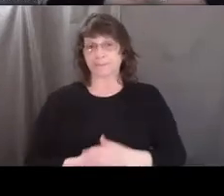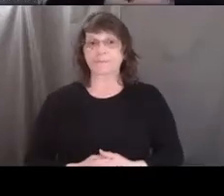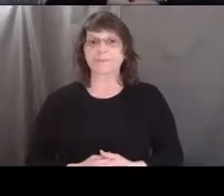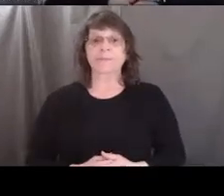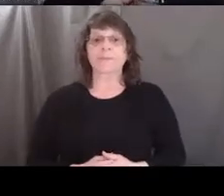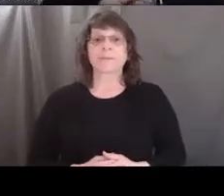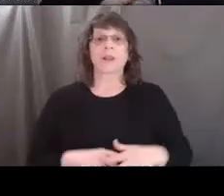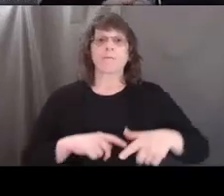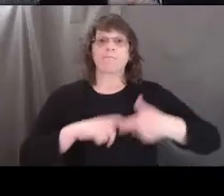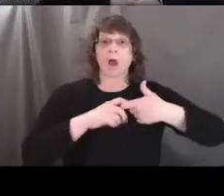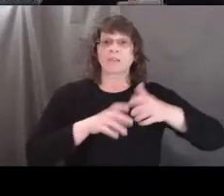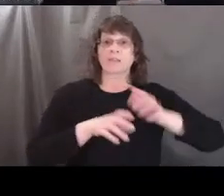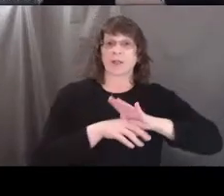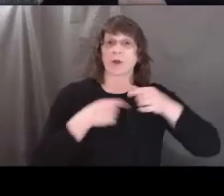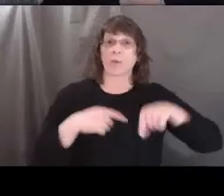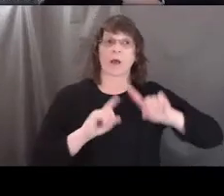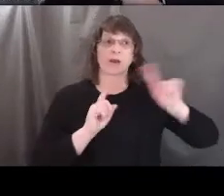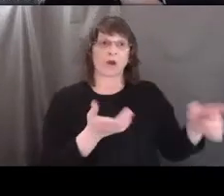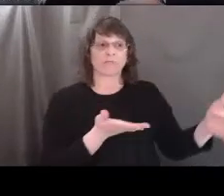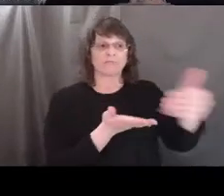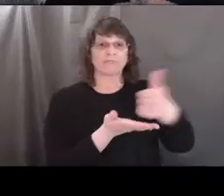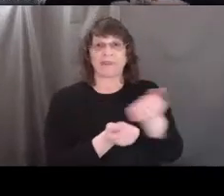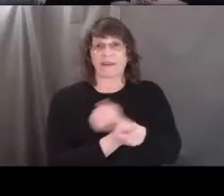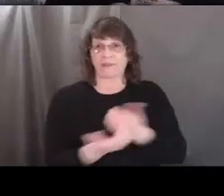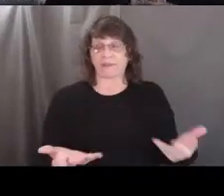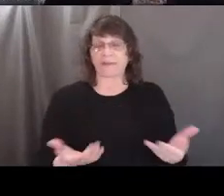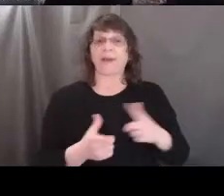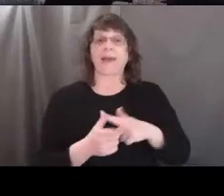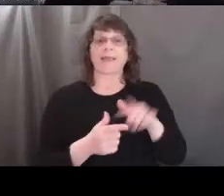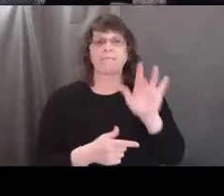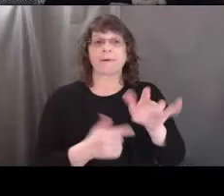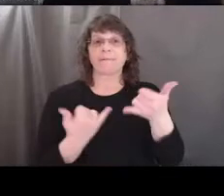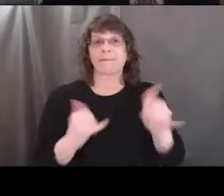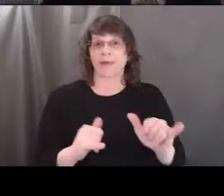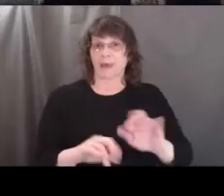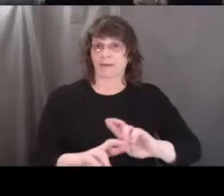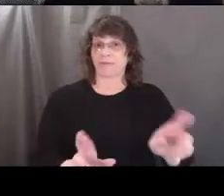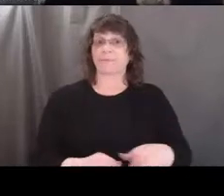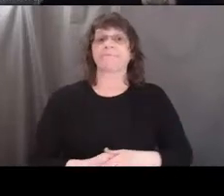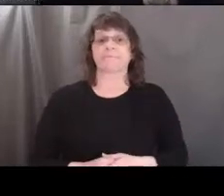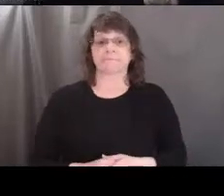You can pause this video here while you go and collect these things, and then hit play when you're ready to go.